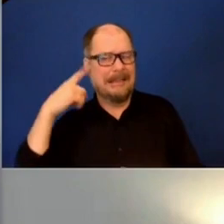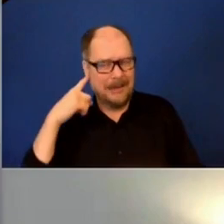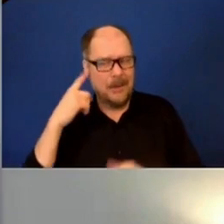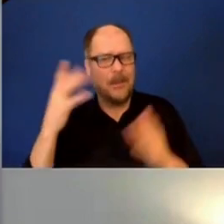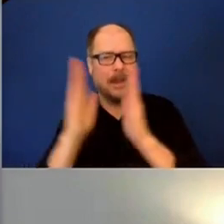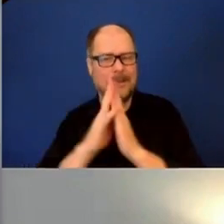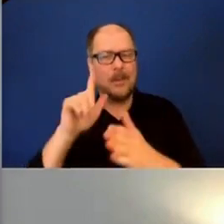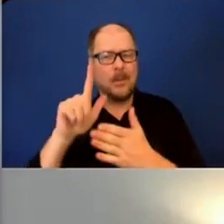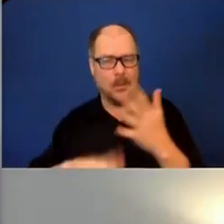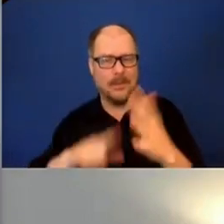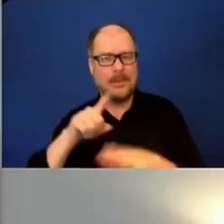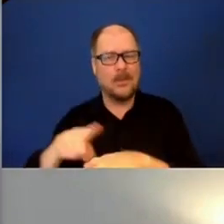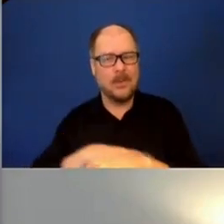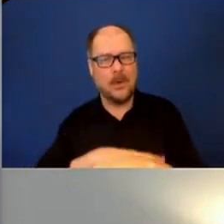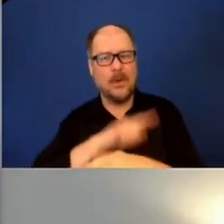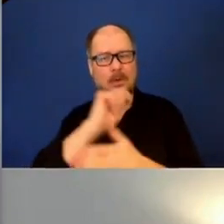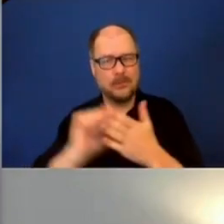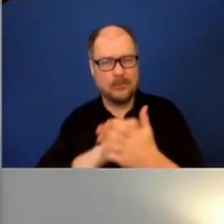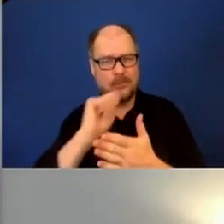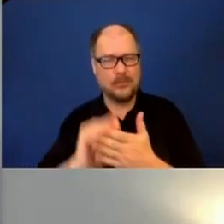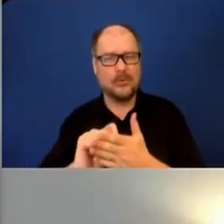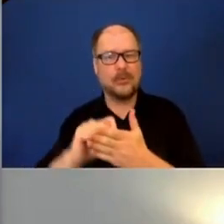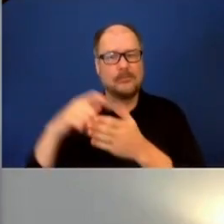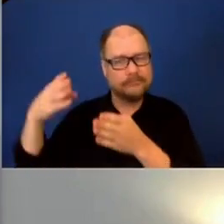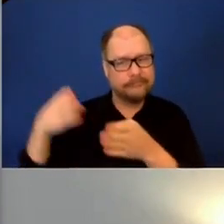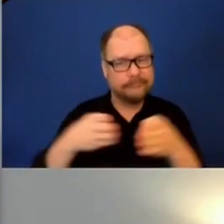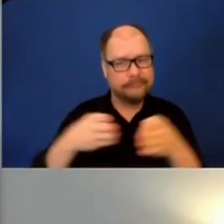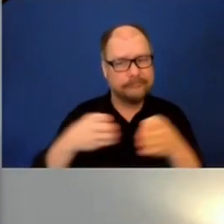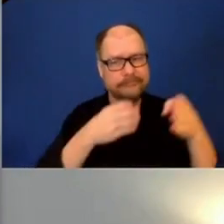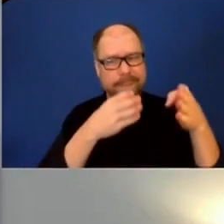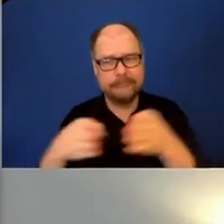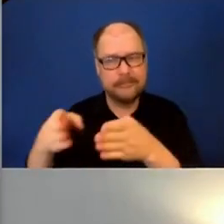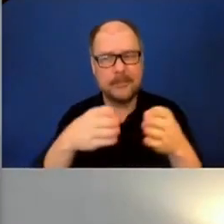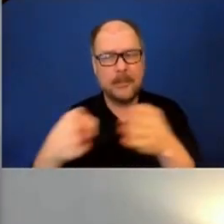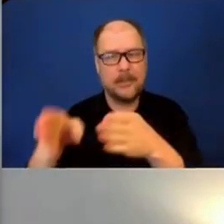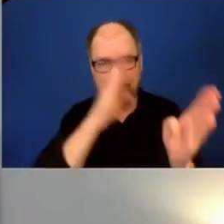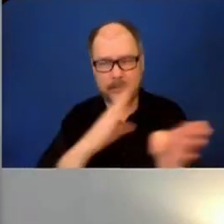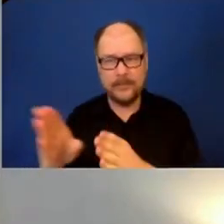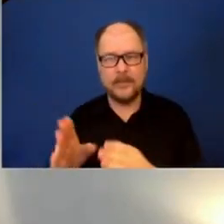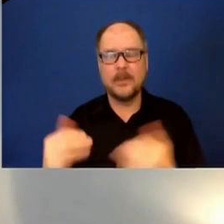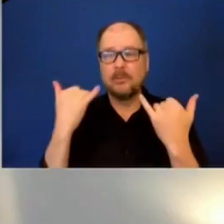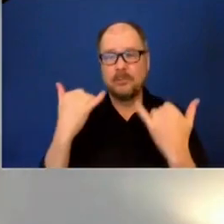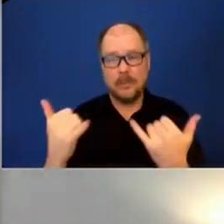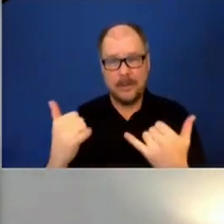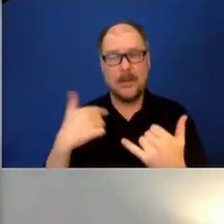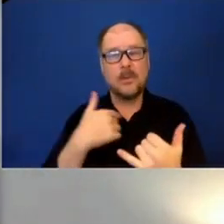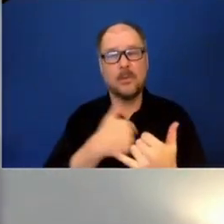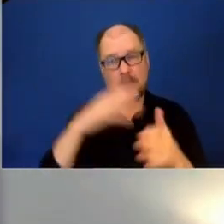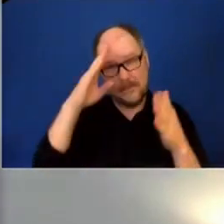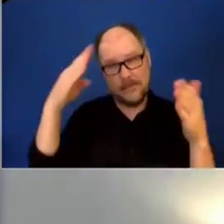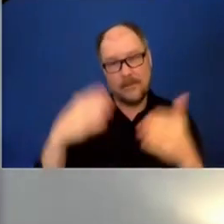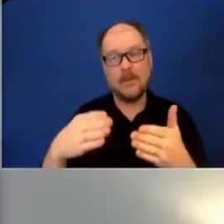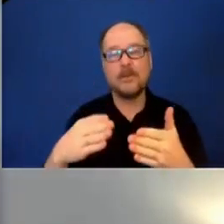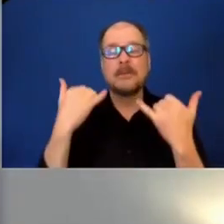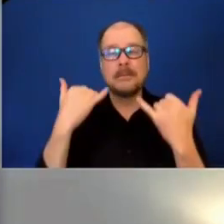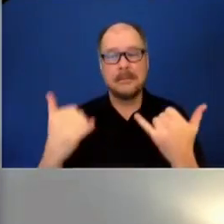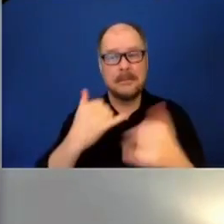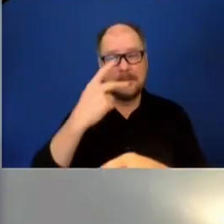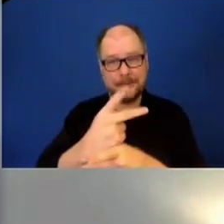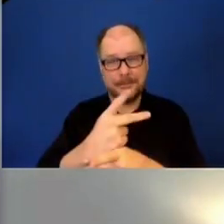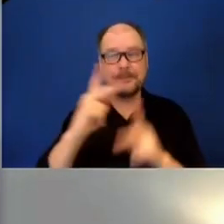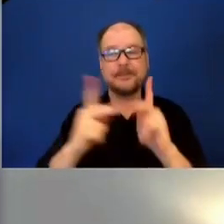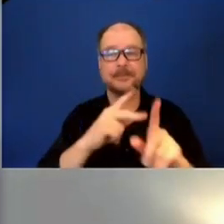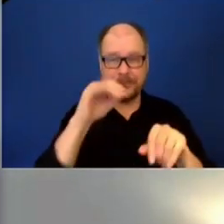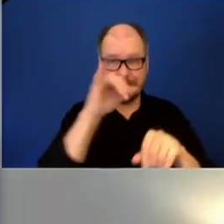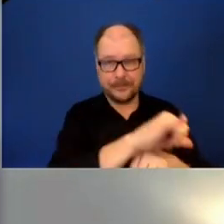what the long-term strategy is, if I heard you correctly. And so right now we will keep folks at the hotels and we will be working